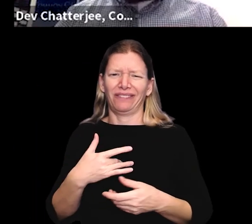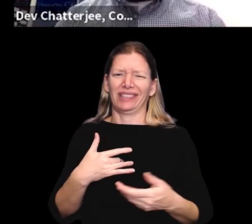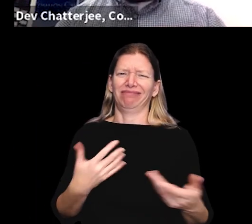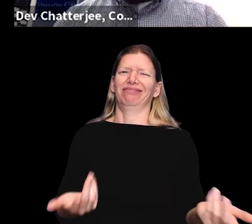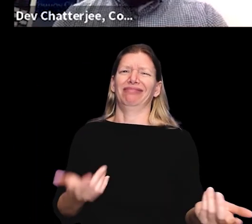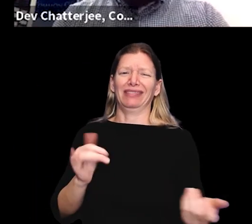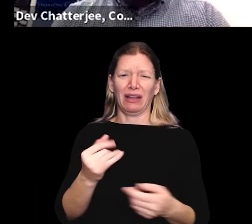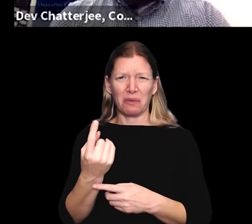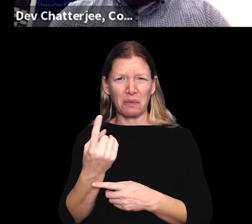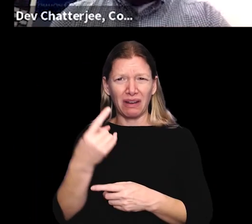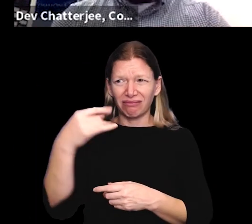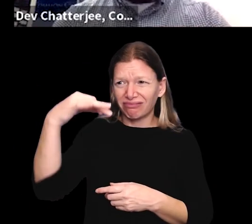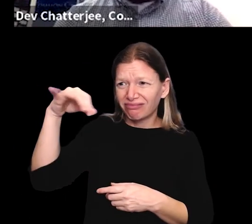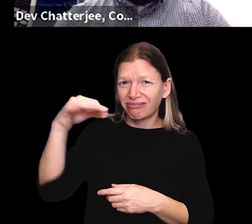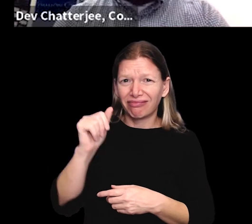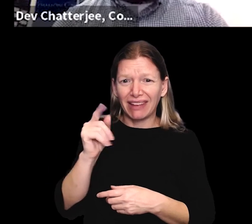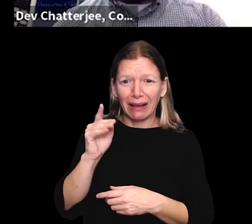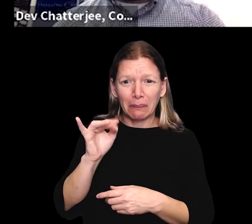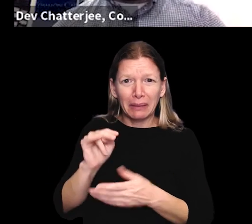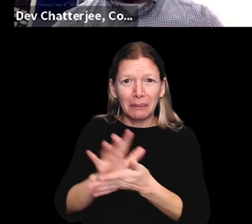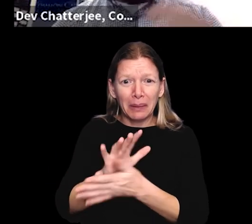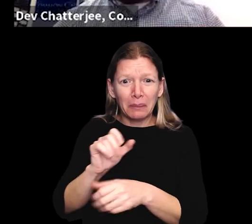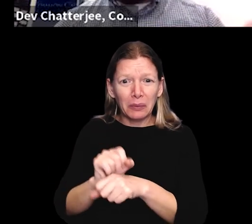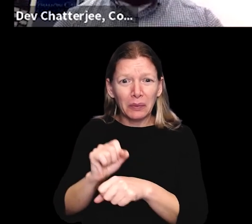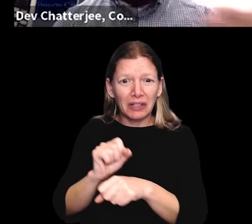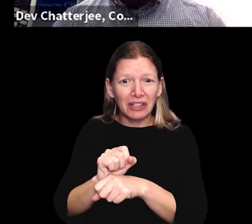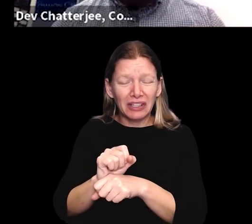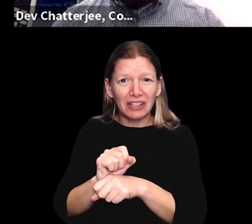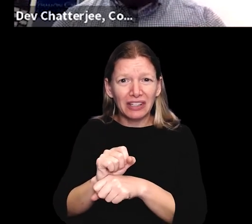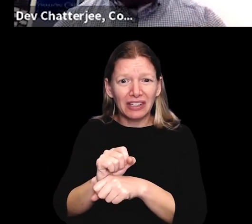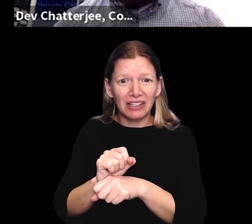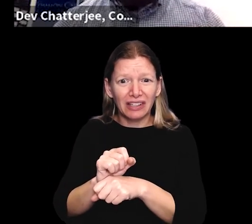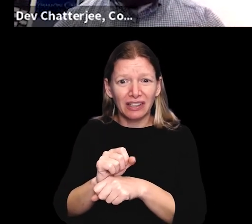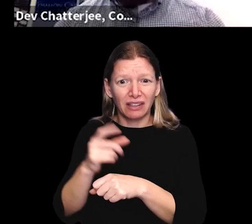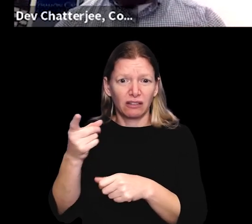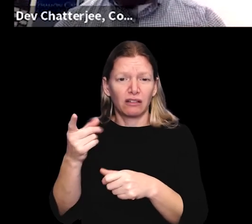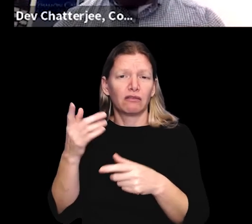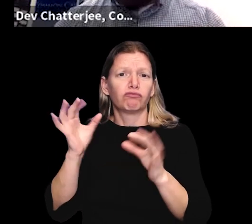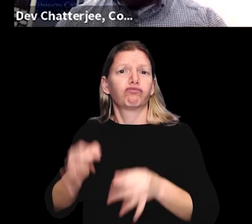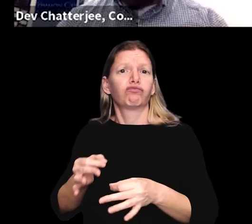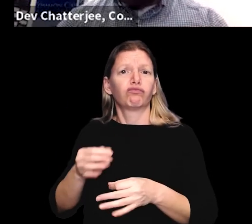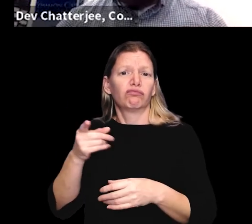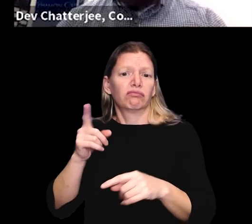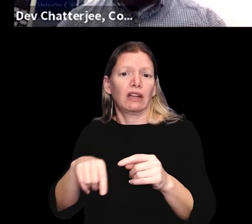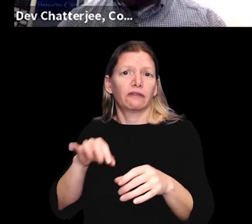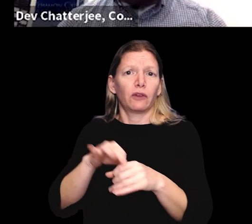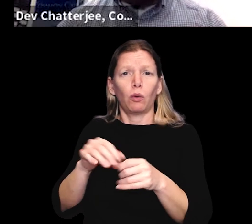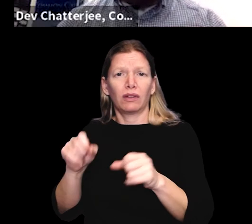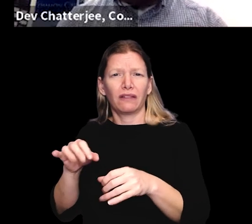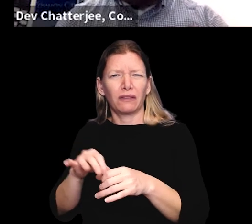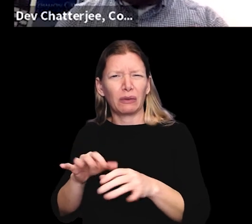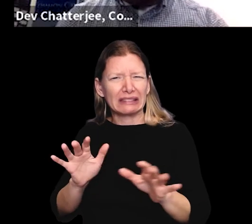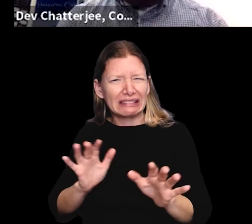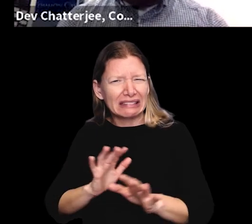we don't think that filling out the one piece of administrative paperwork for the city should